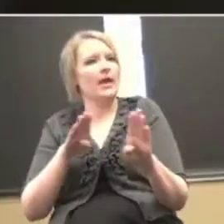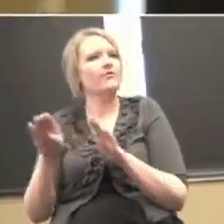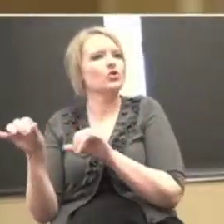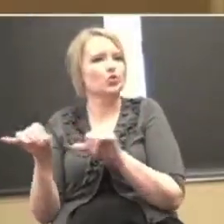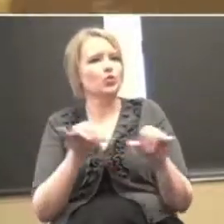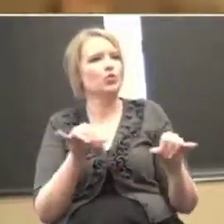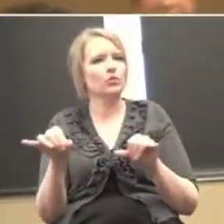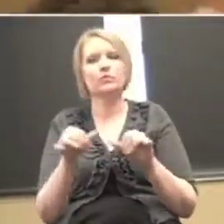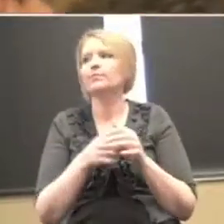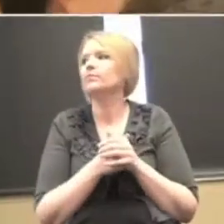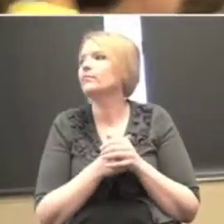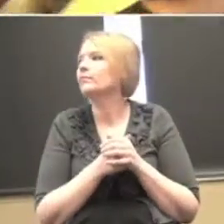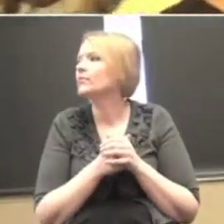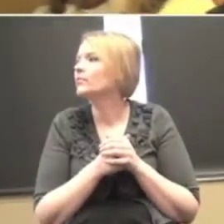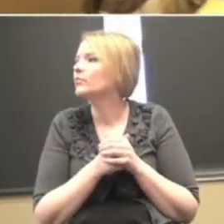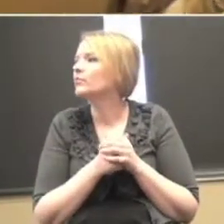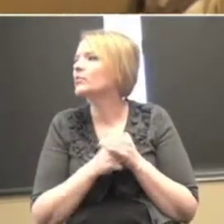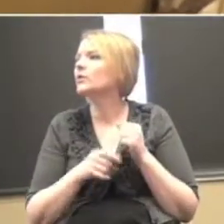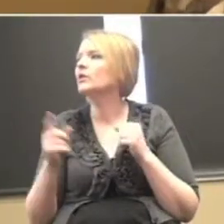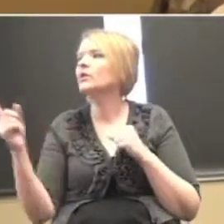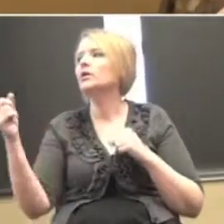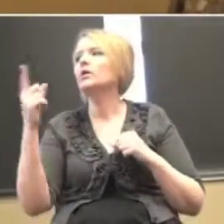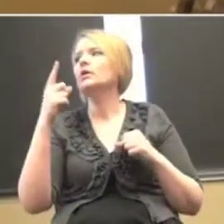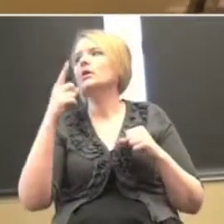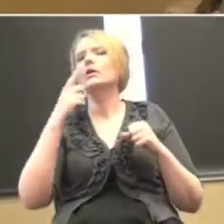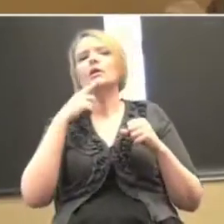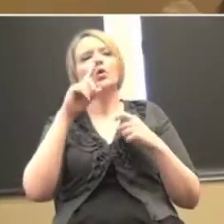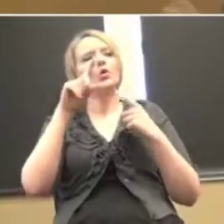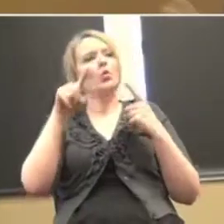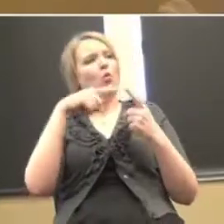Somewhere down there. When you're collecting data like this,